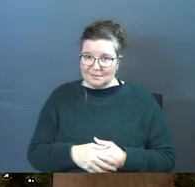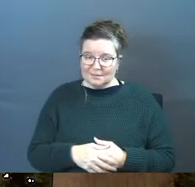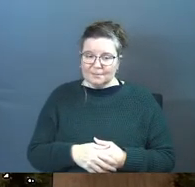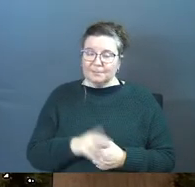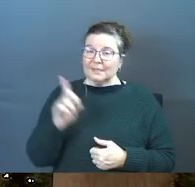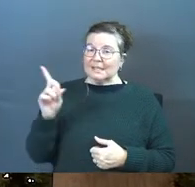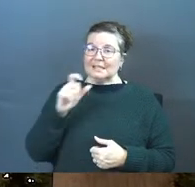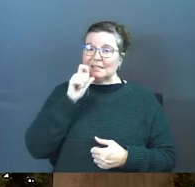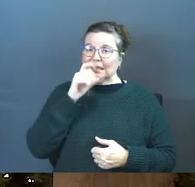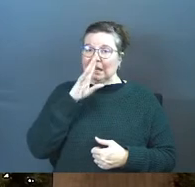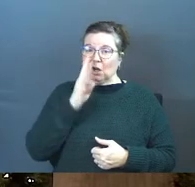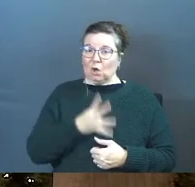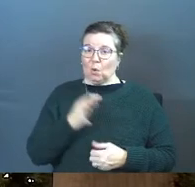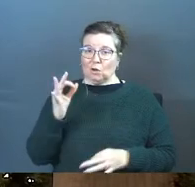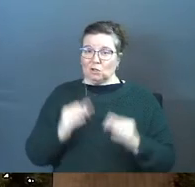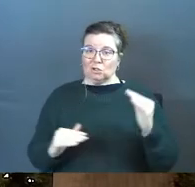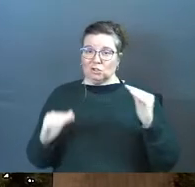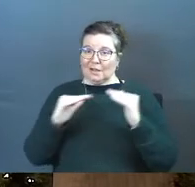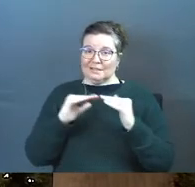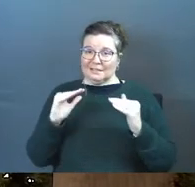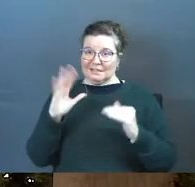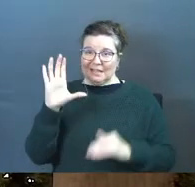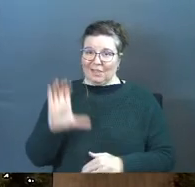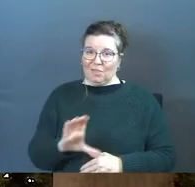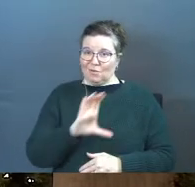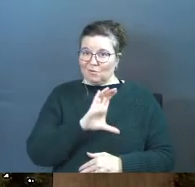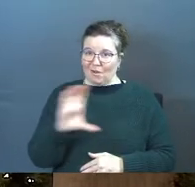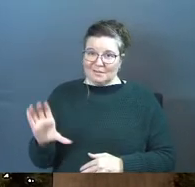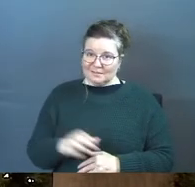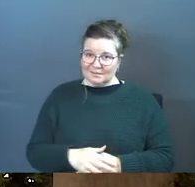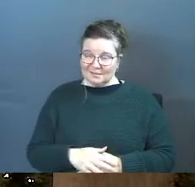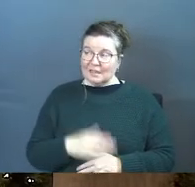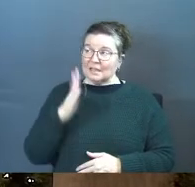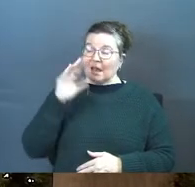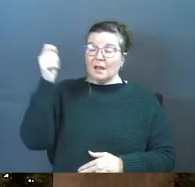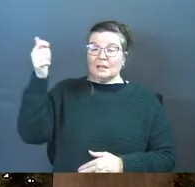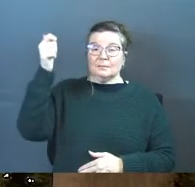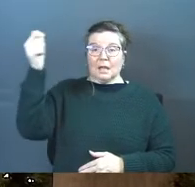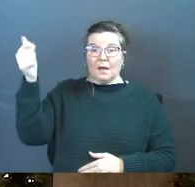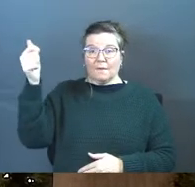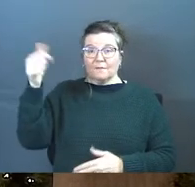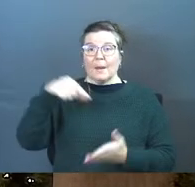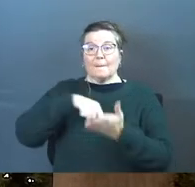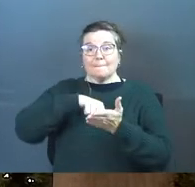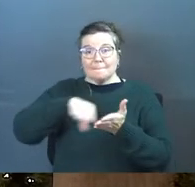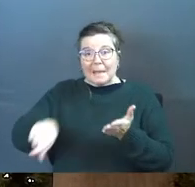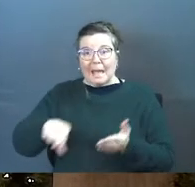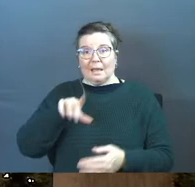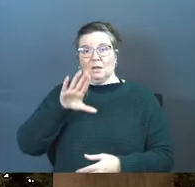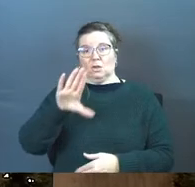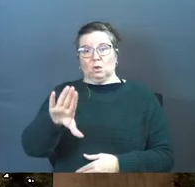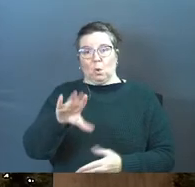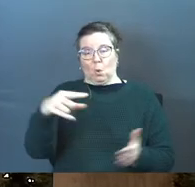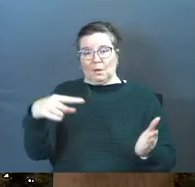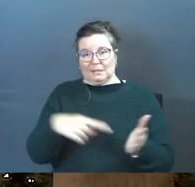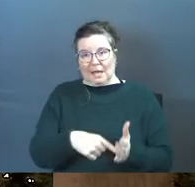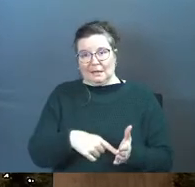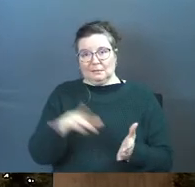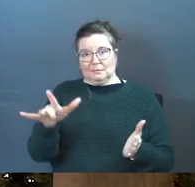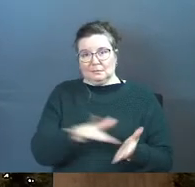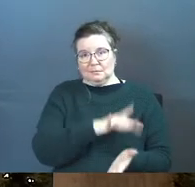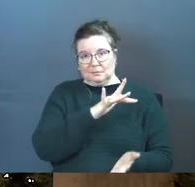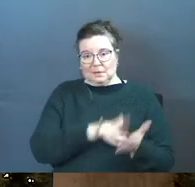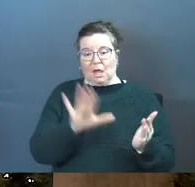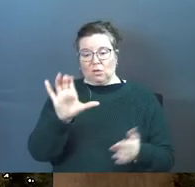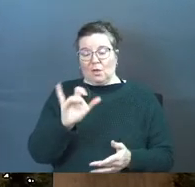He did not ignore justice at the cross. God himself paid your debt at the cross.